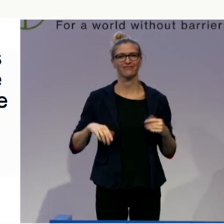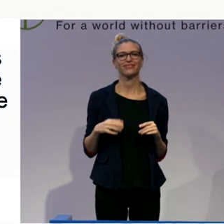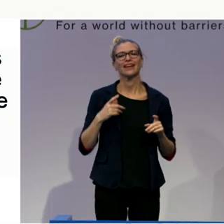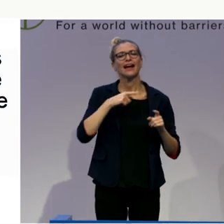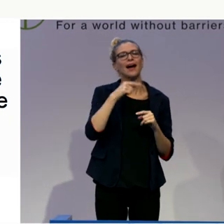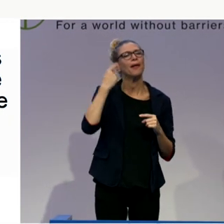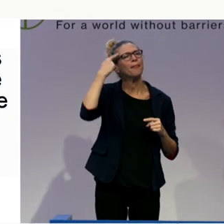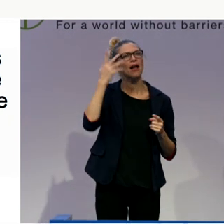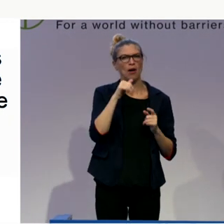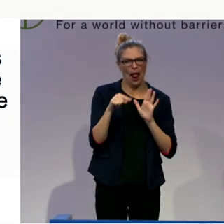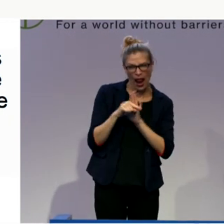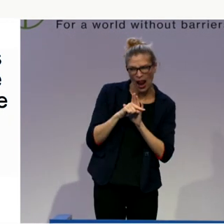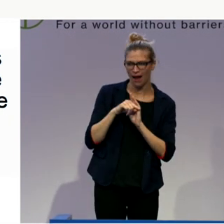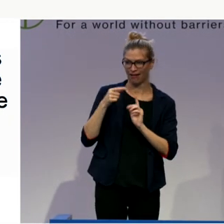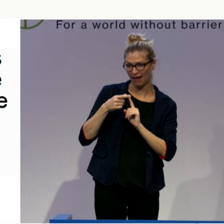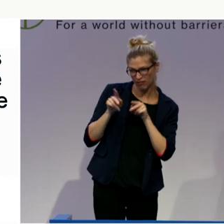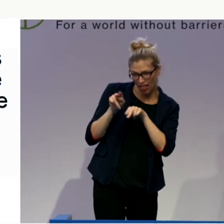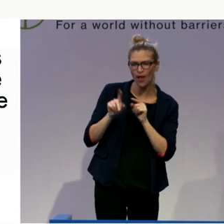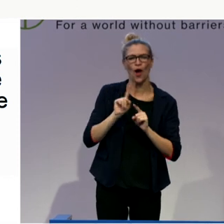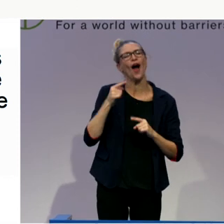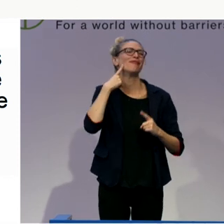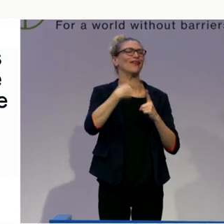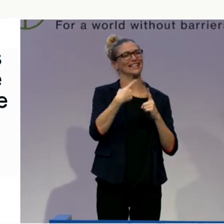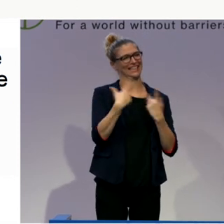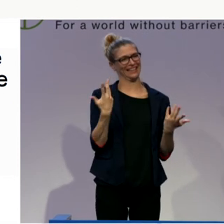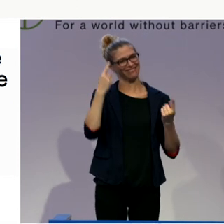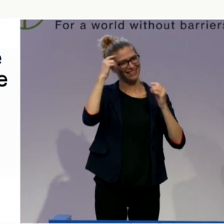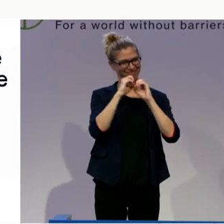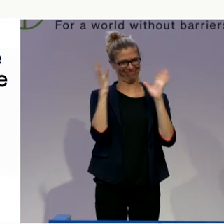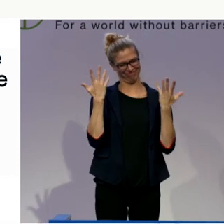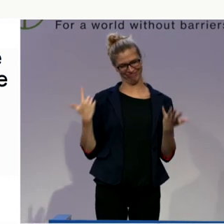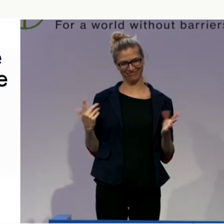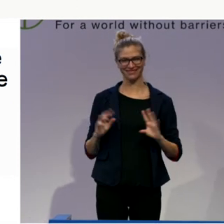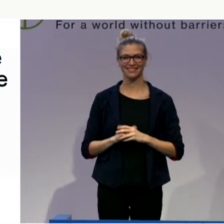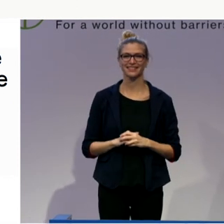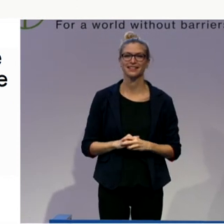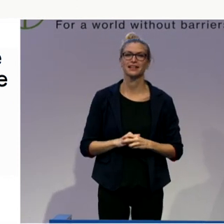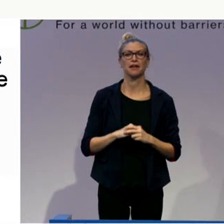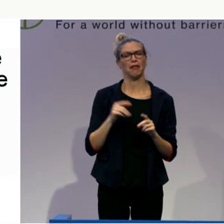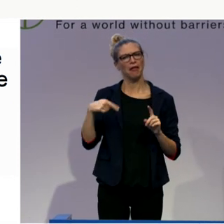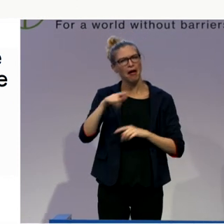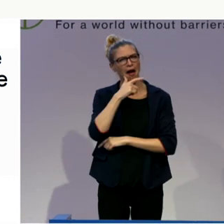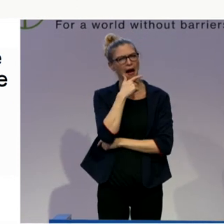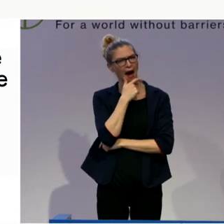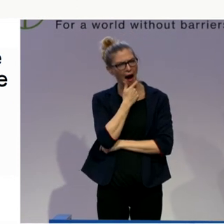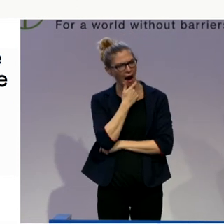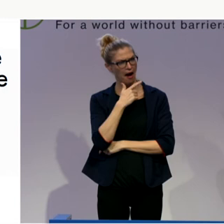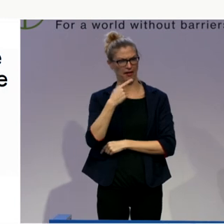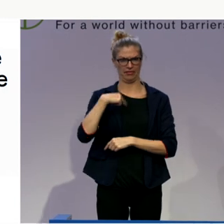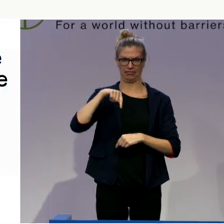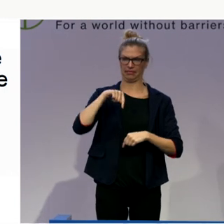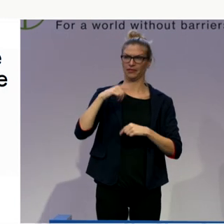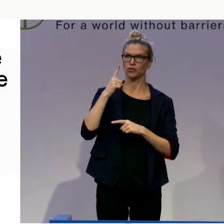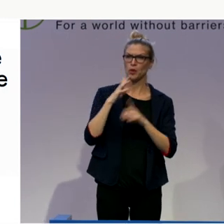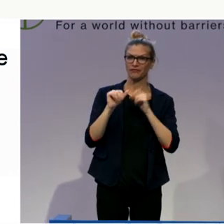was not a bad joke. It was a positive joke. And the people supporting this, the personal assistants, were